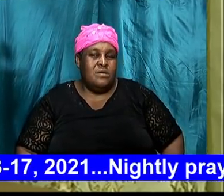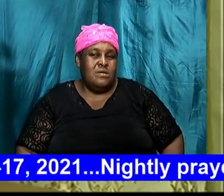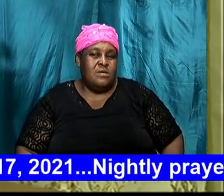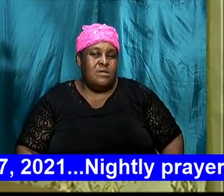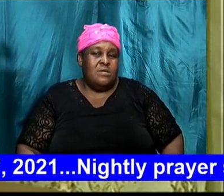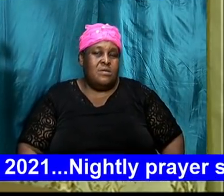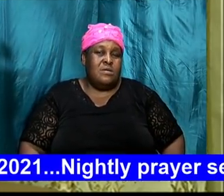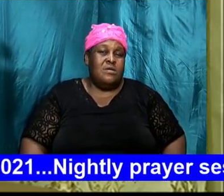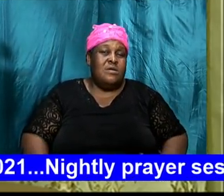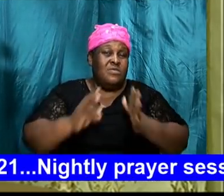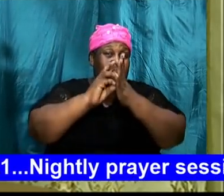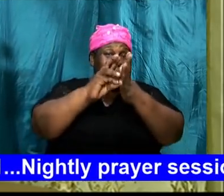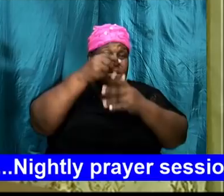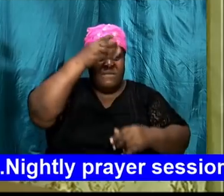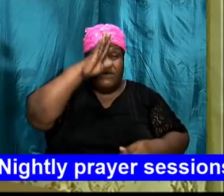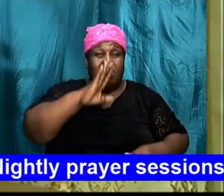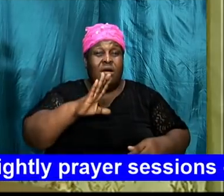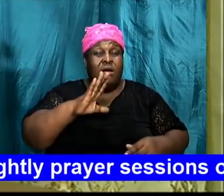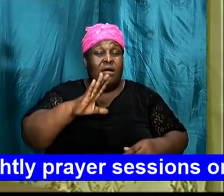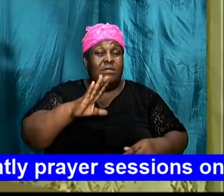will of God takes patience